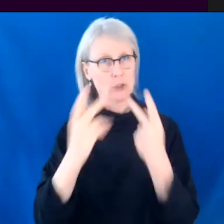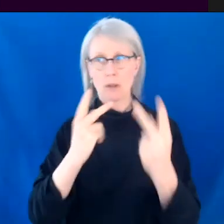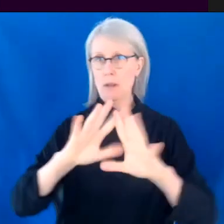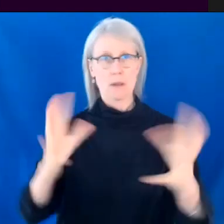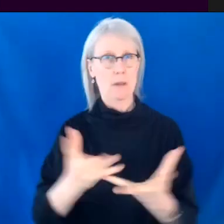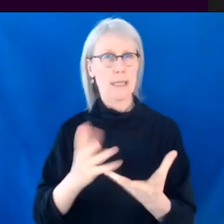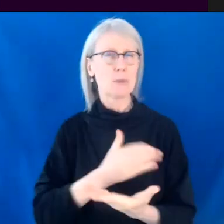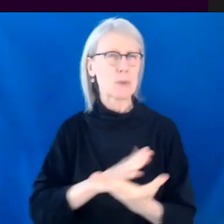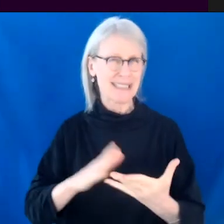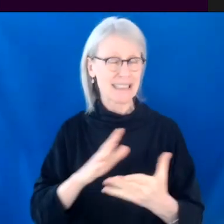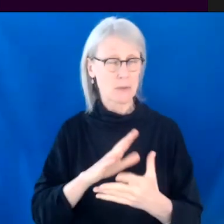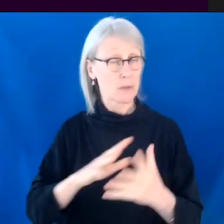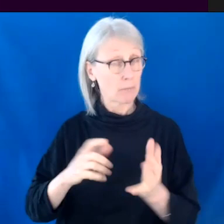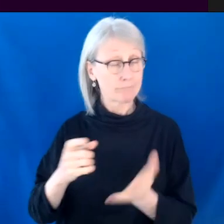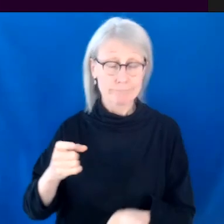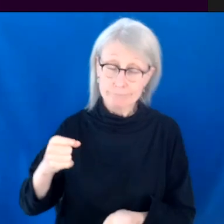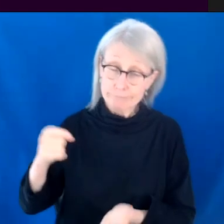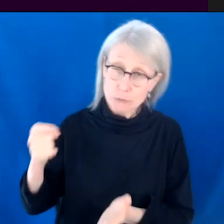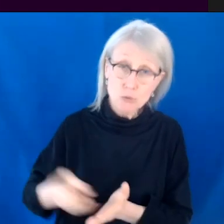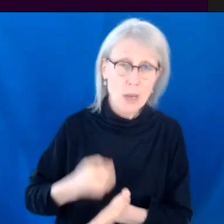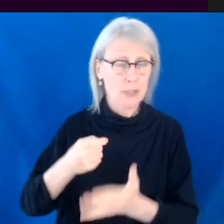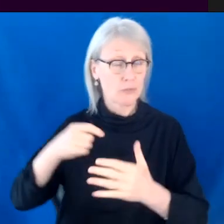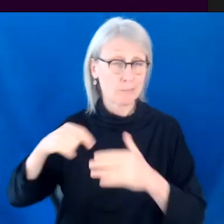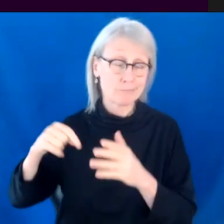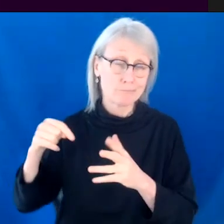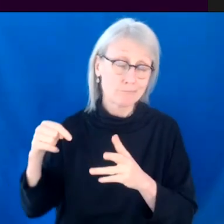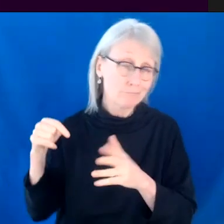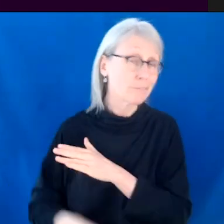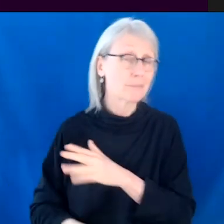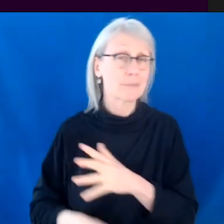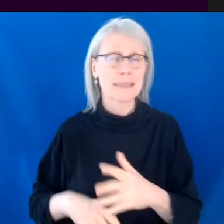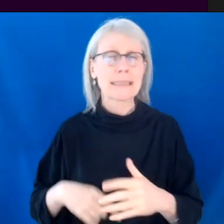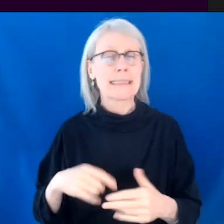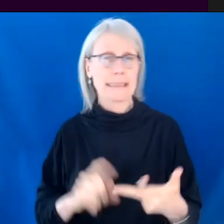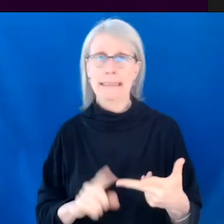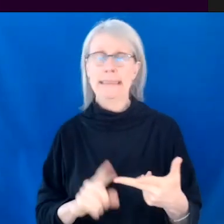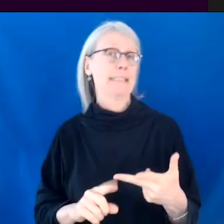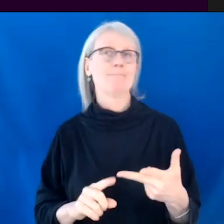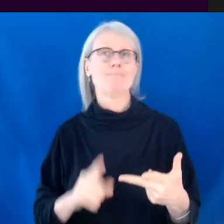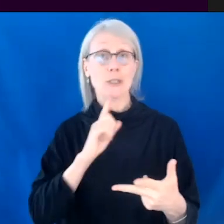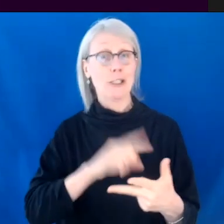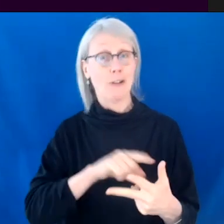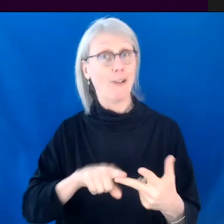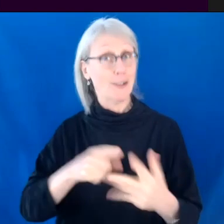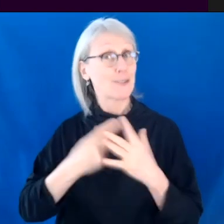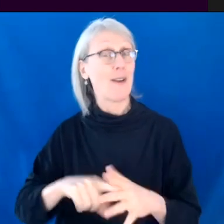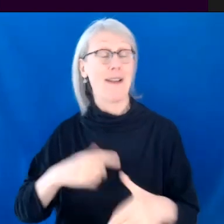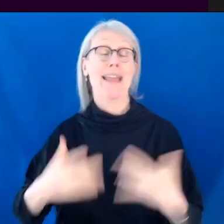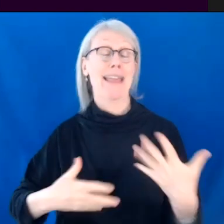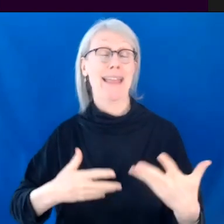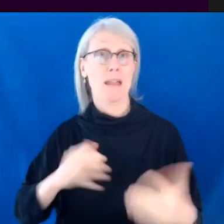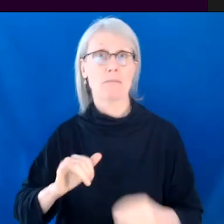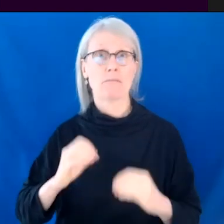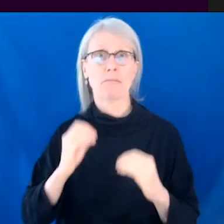and all of these other things? It was, I don't think I understood fully the magnitude of what it is